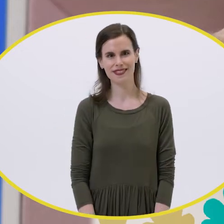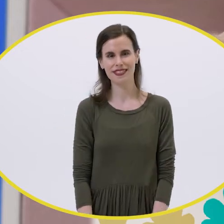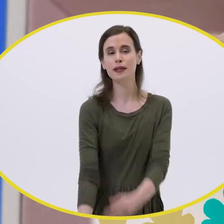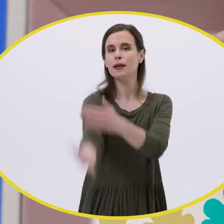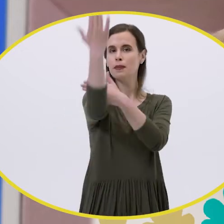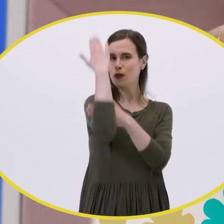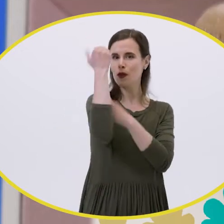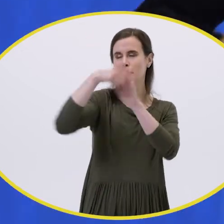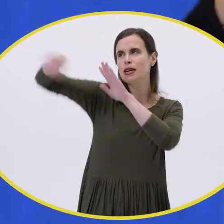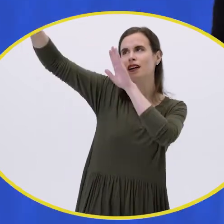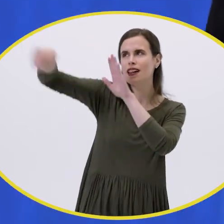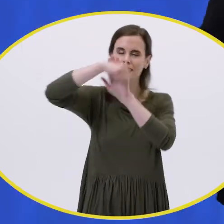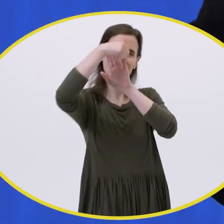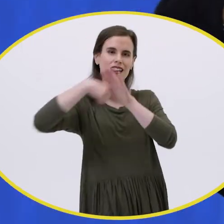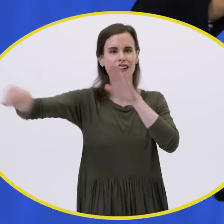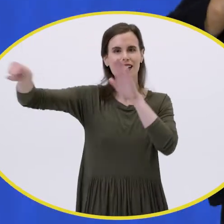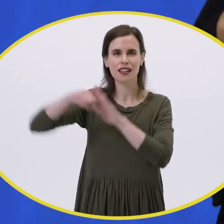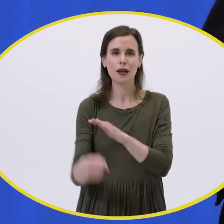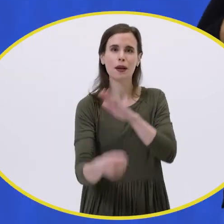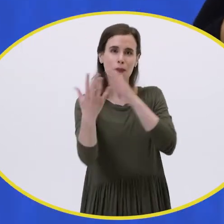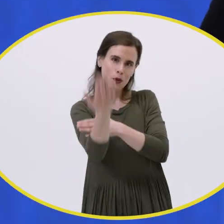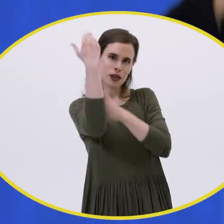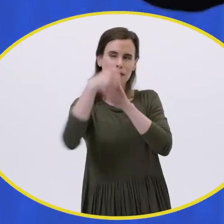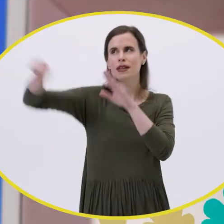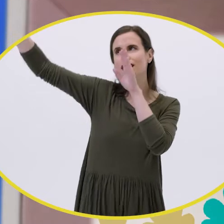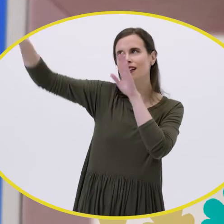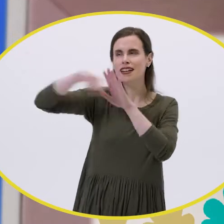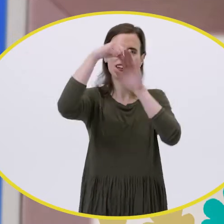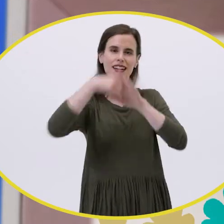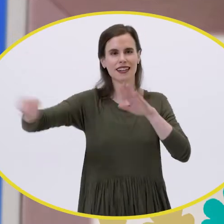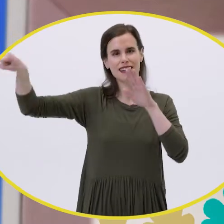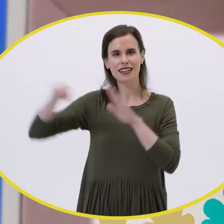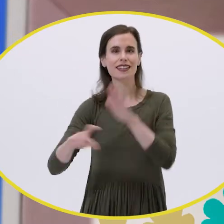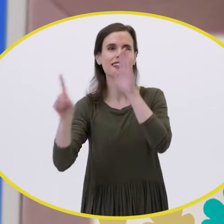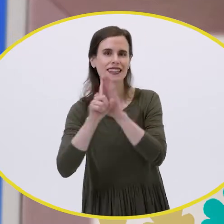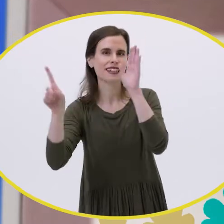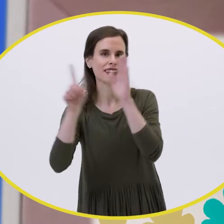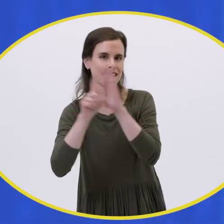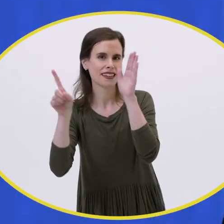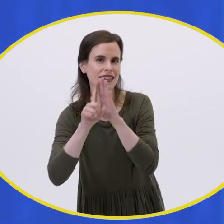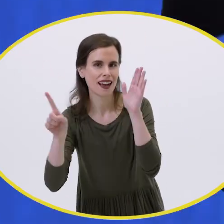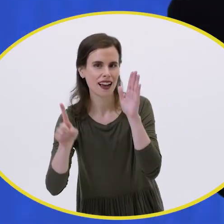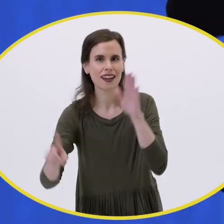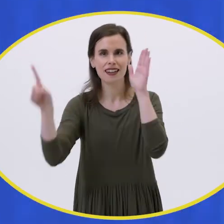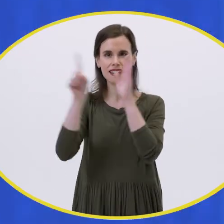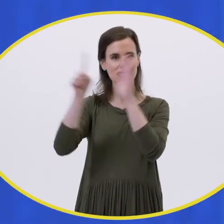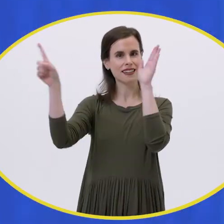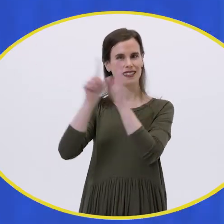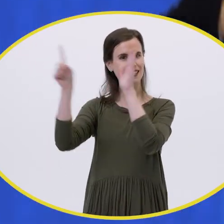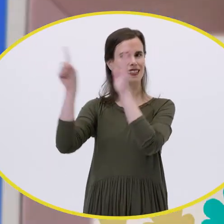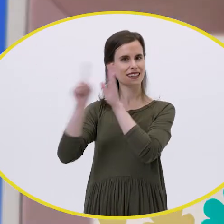John Morning bells are ringing Morning bells are ringing Ding, ding,